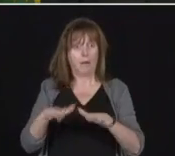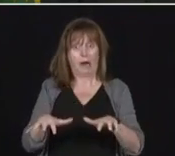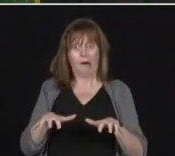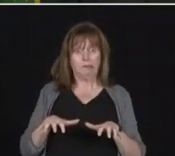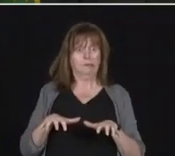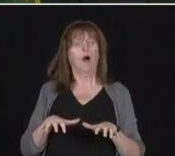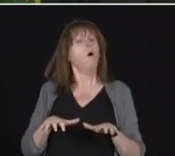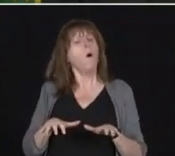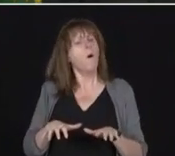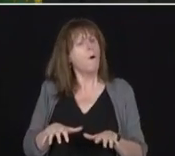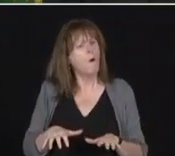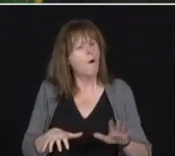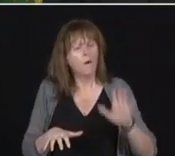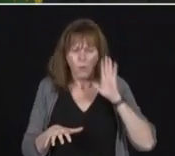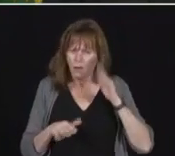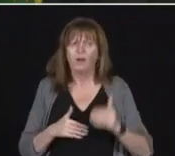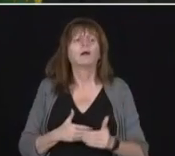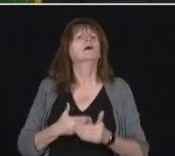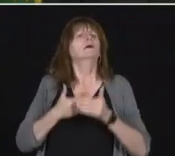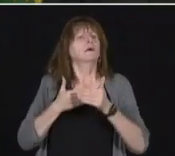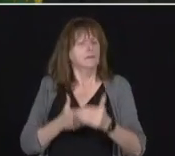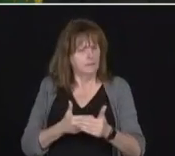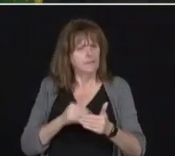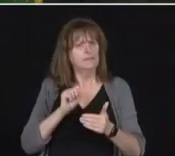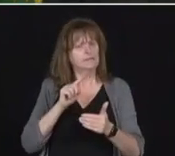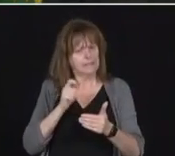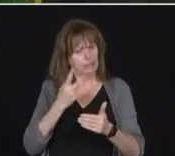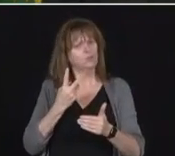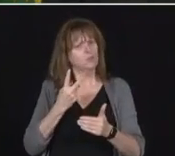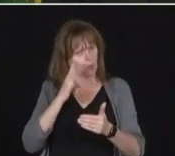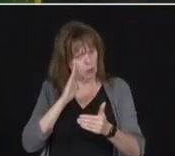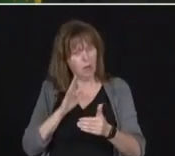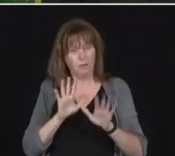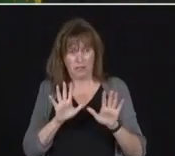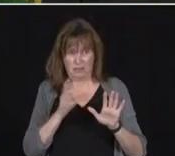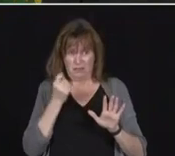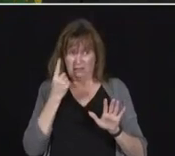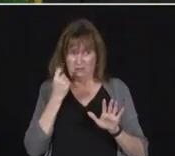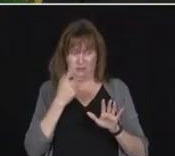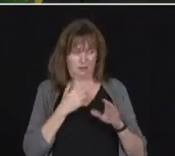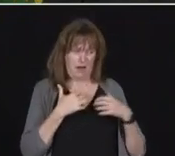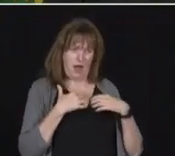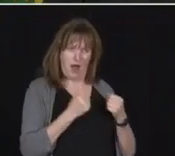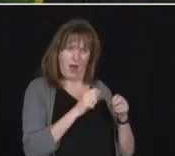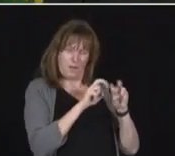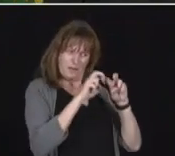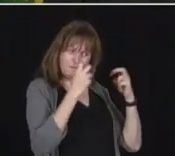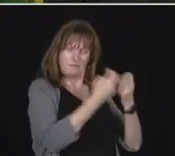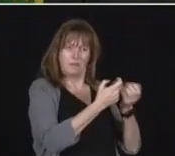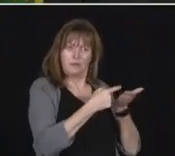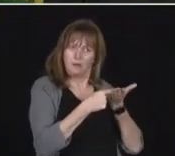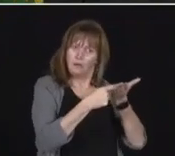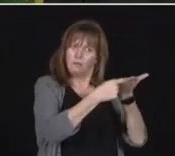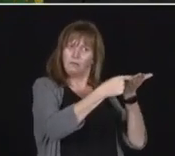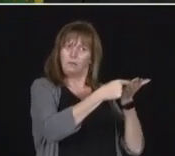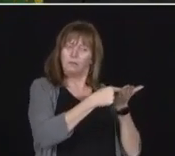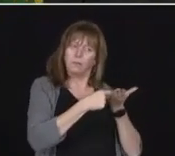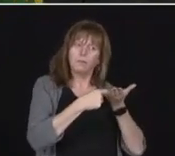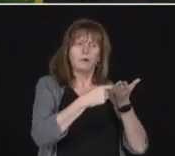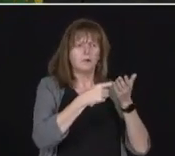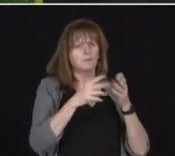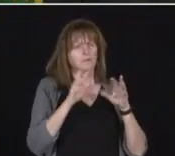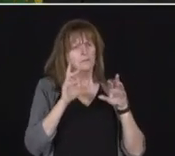two. And it's front of the health table right now. And hopefully over the next week, we'll be able to